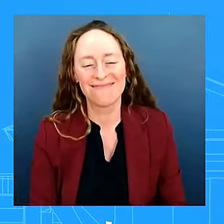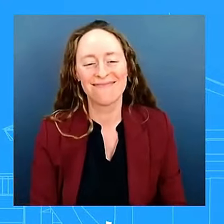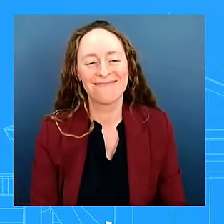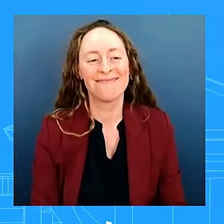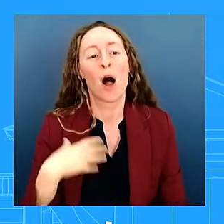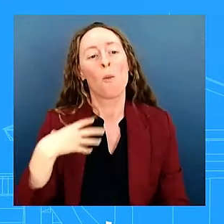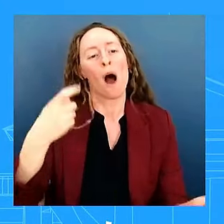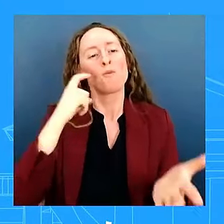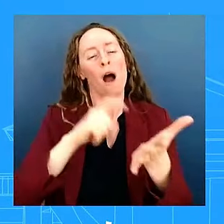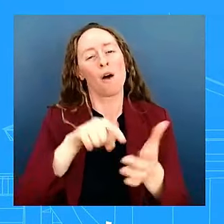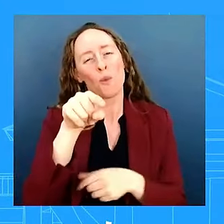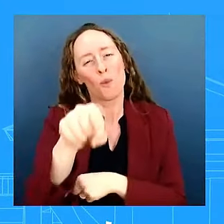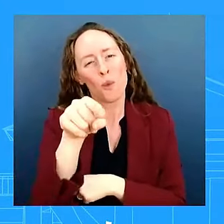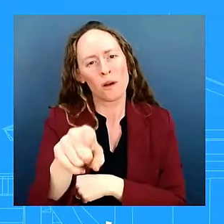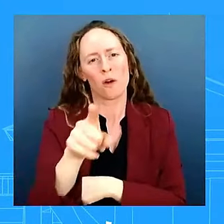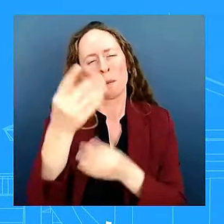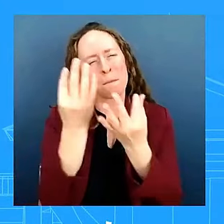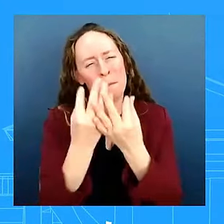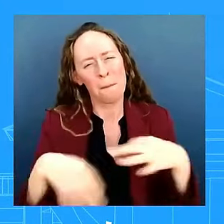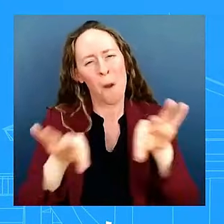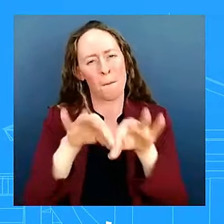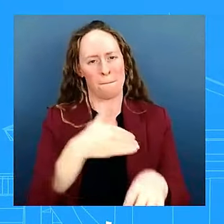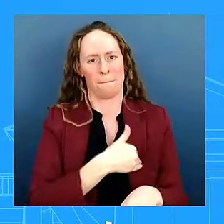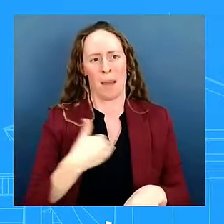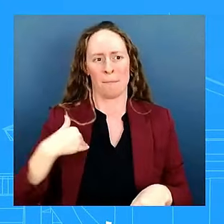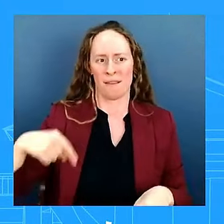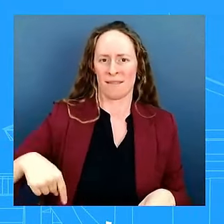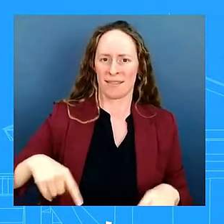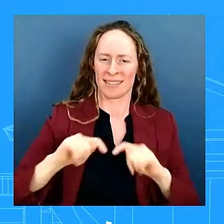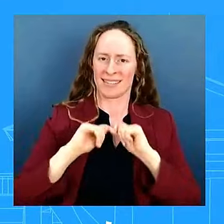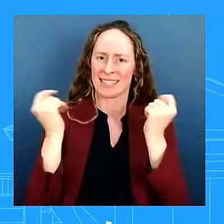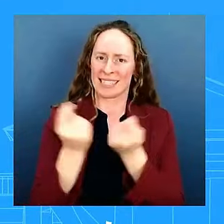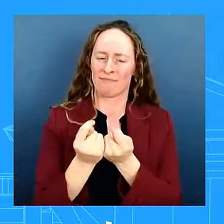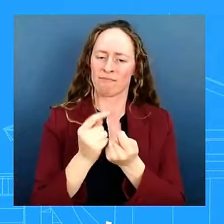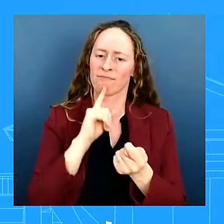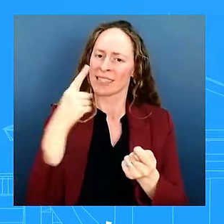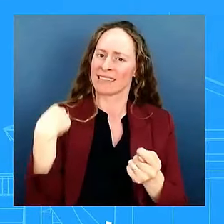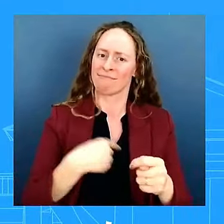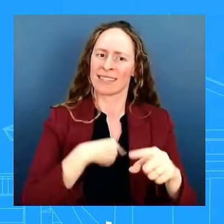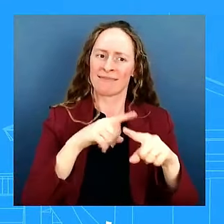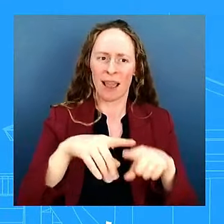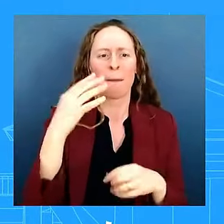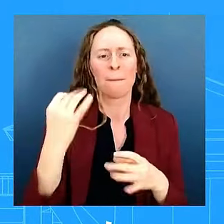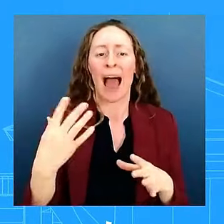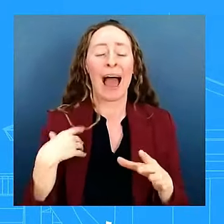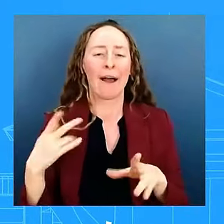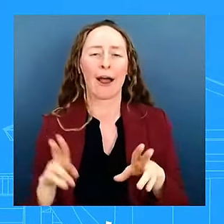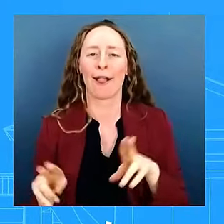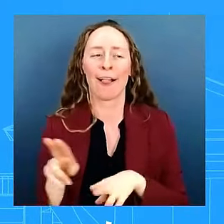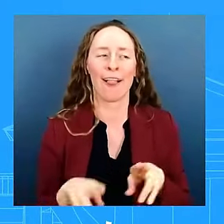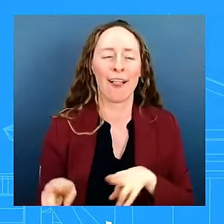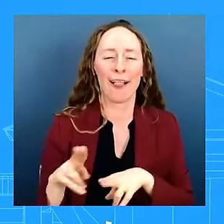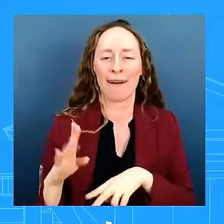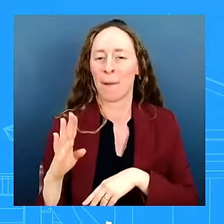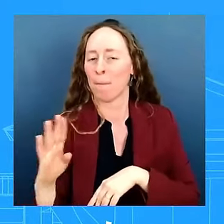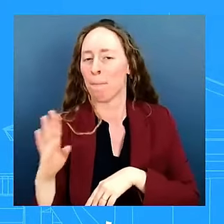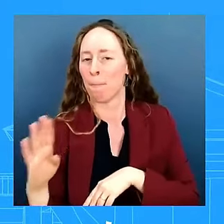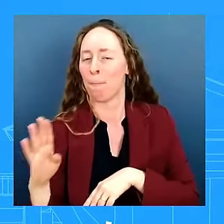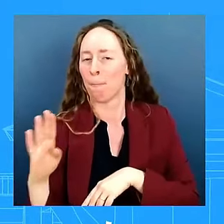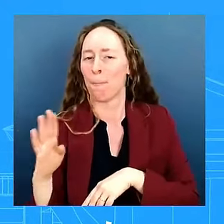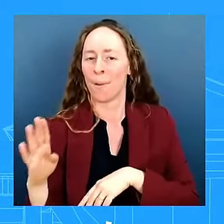there's a lot of like internal jokes happening yeah subtext here happening and so we could not be happier for you and joe hi